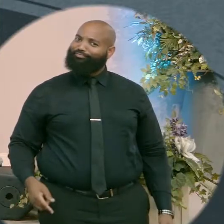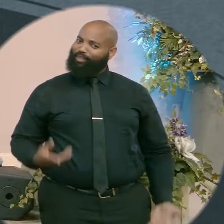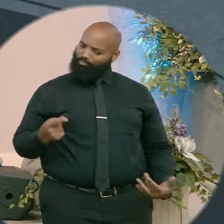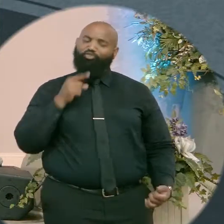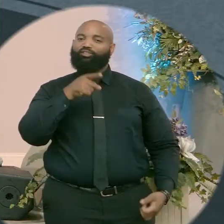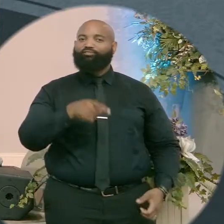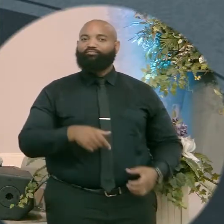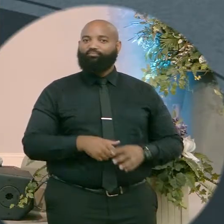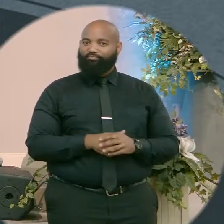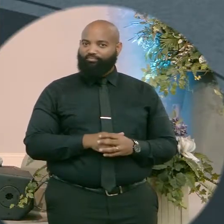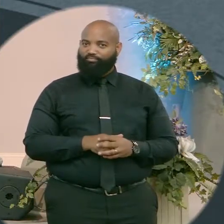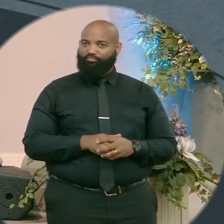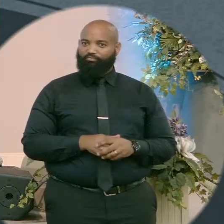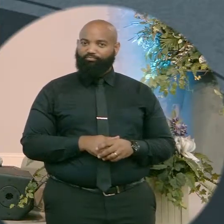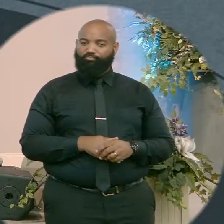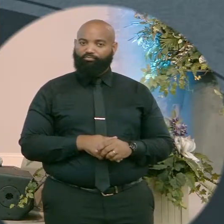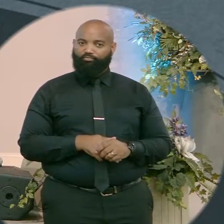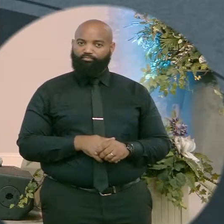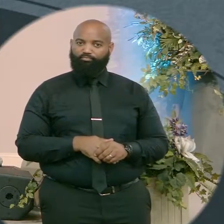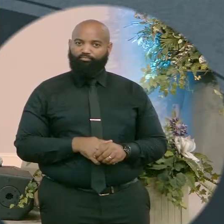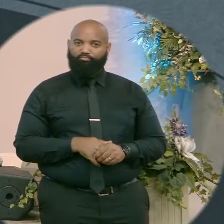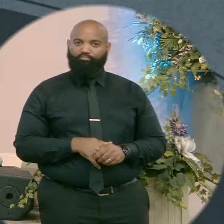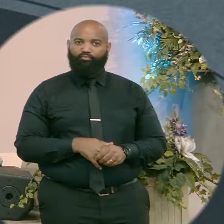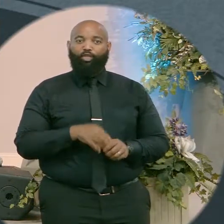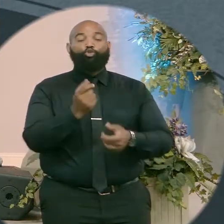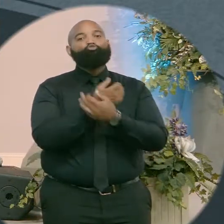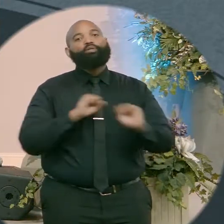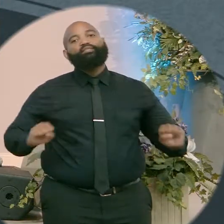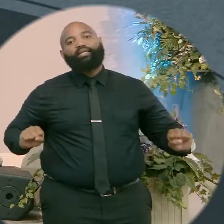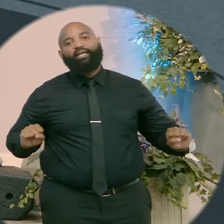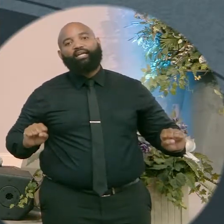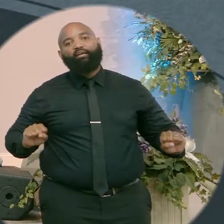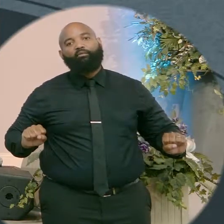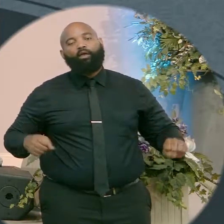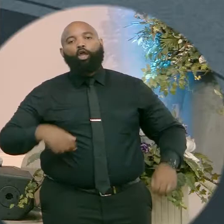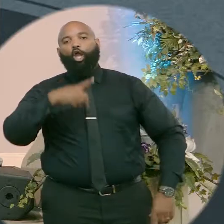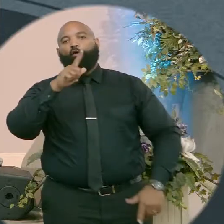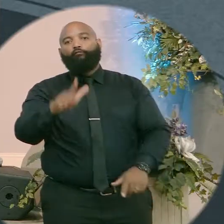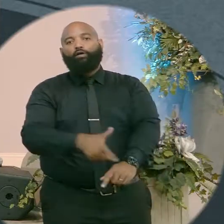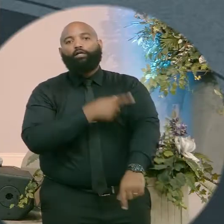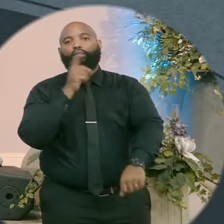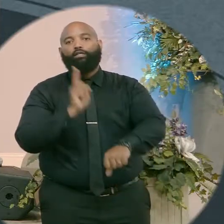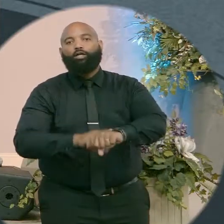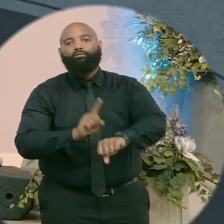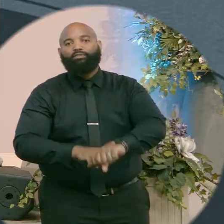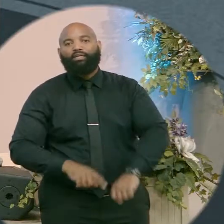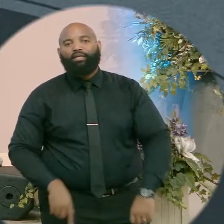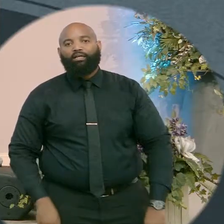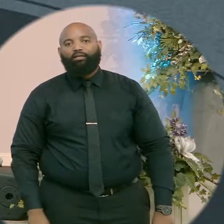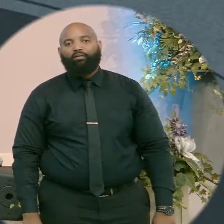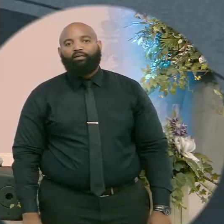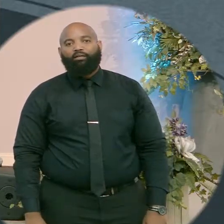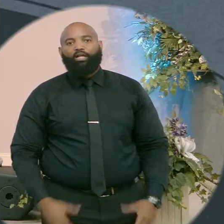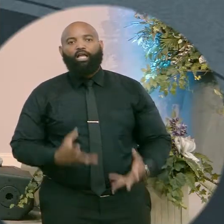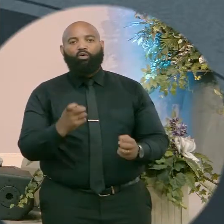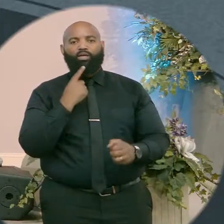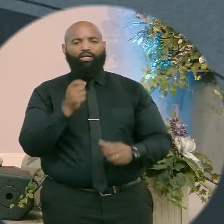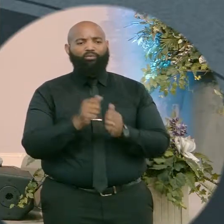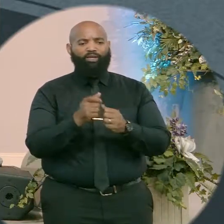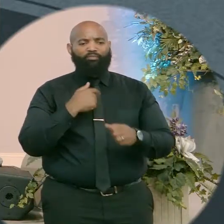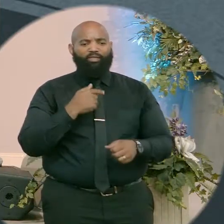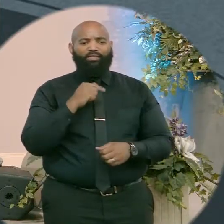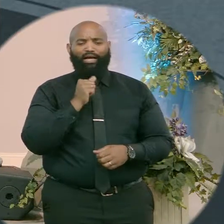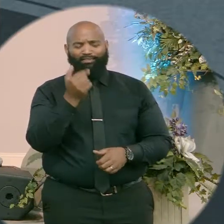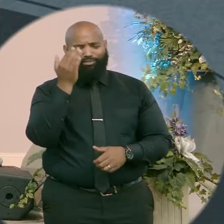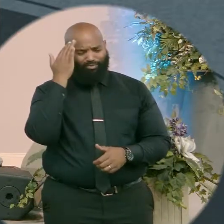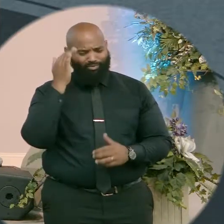I mean, I don't, you know, you've been saved since Moses and want to have coffee with me and talk about I just don't know